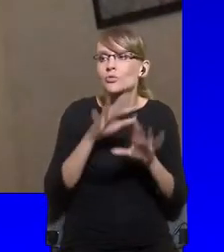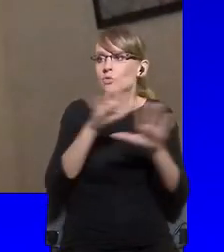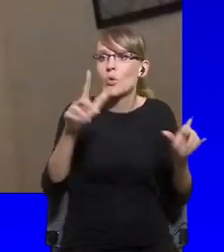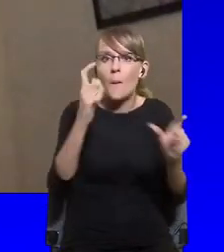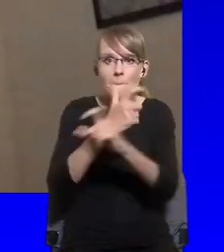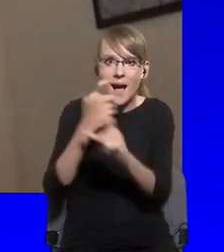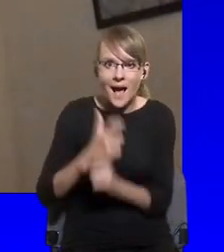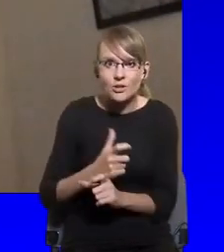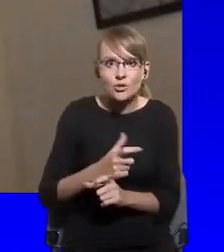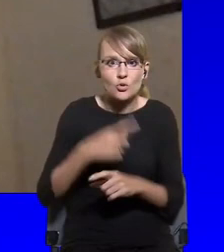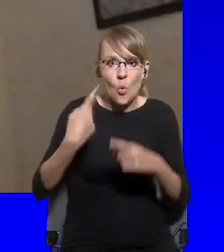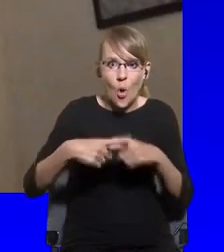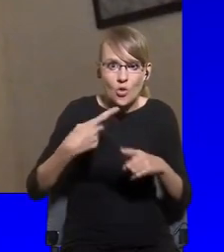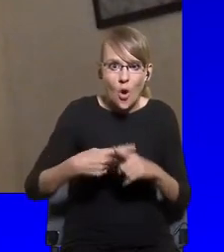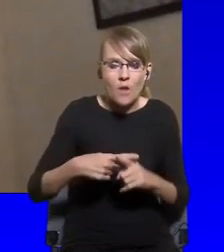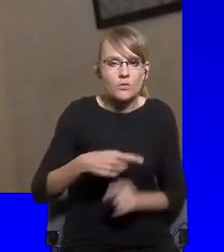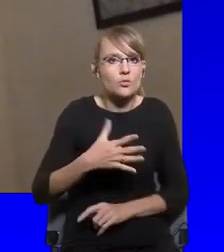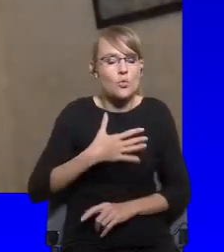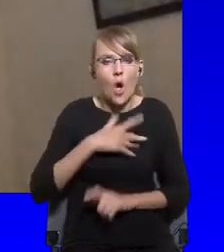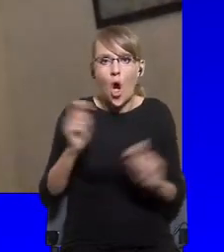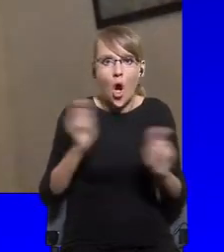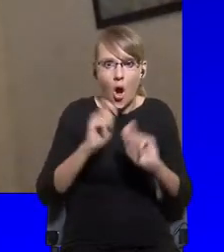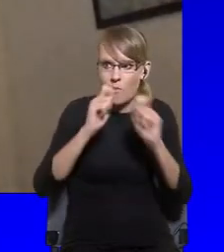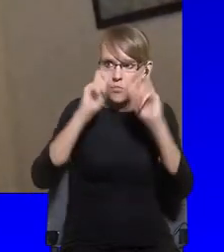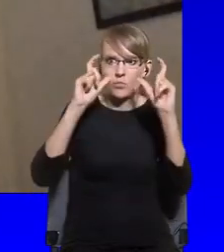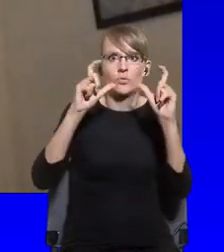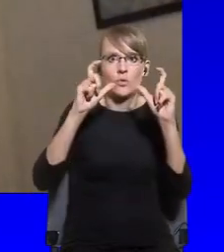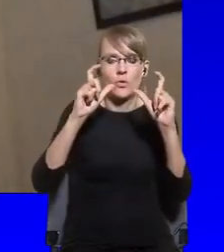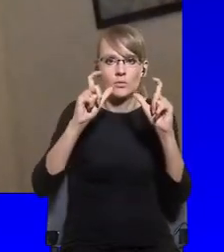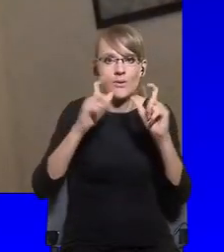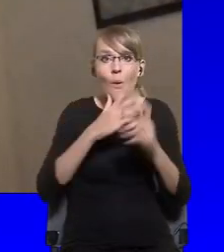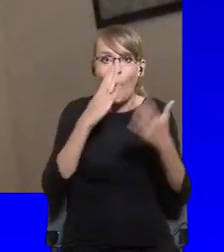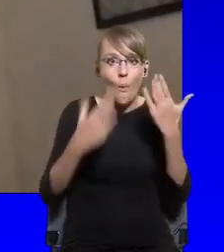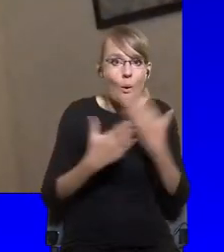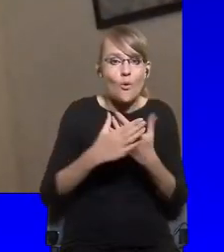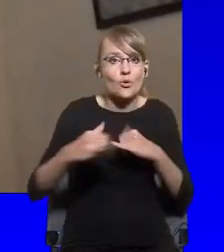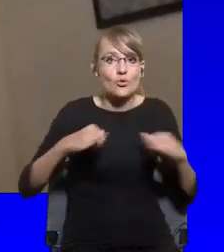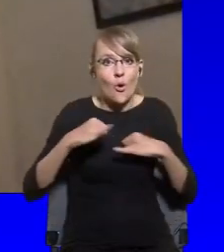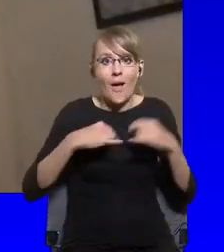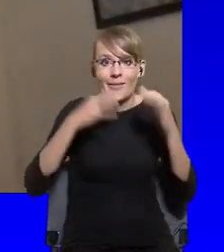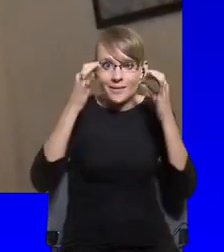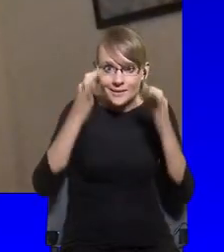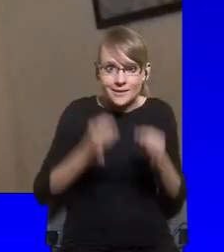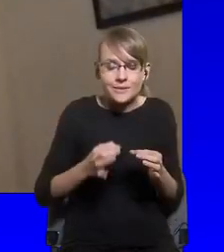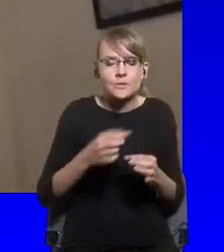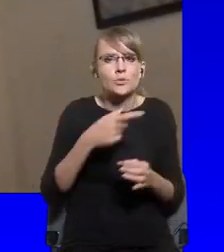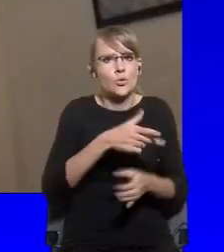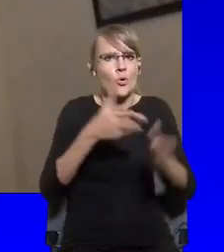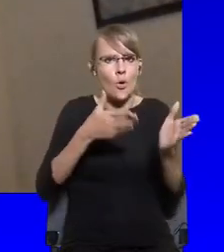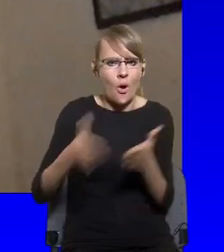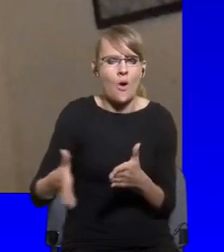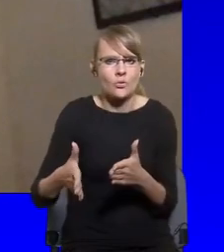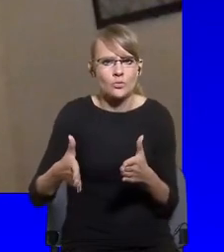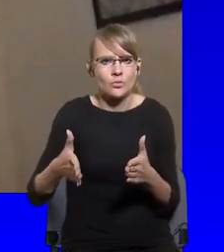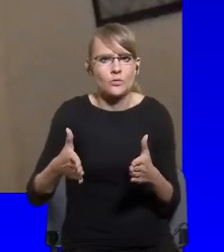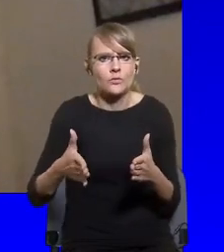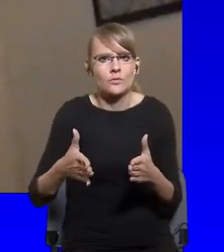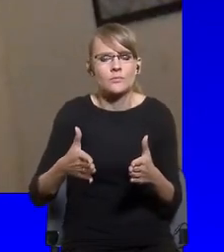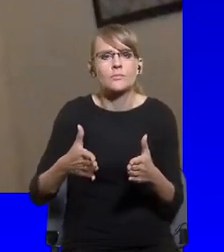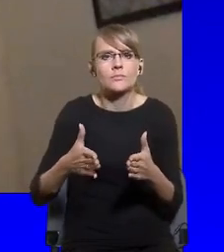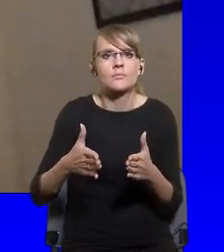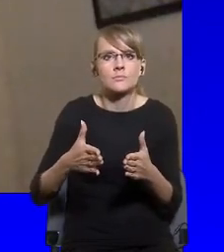a result of seeing the Chinese government being willing to blackmail countries and to threaten to restrict